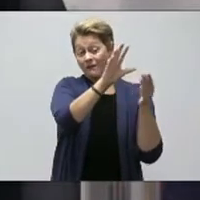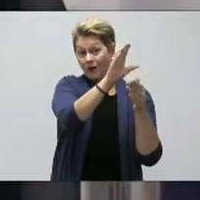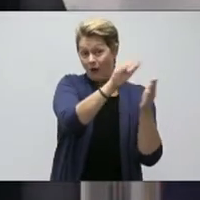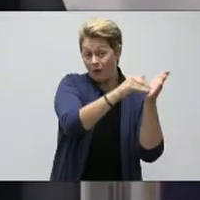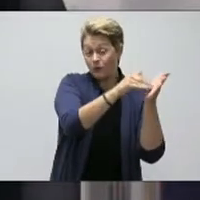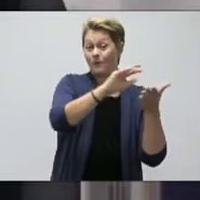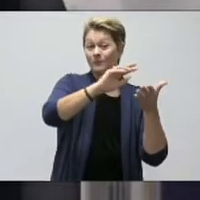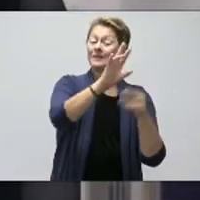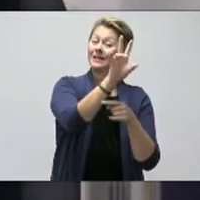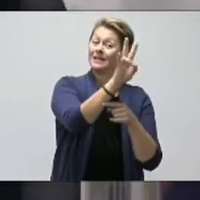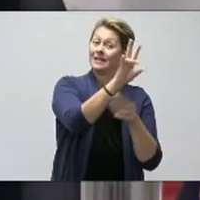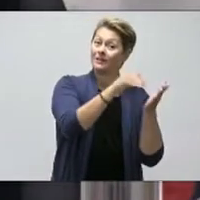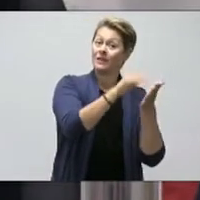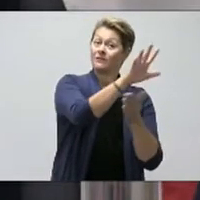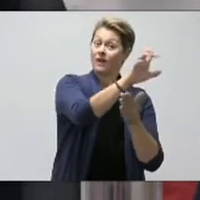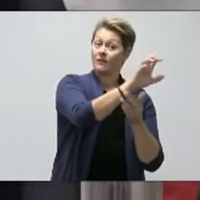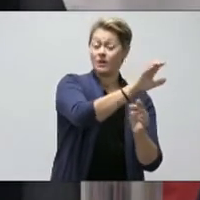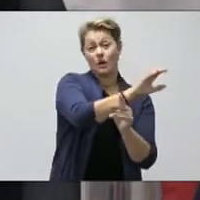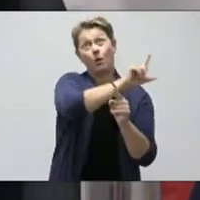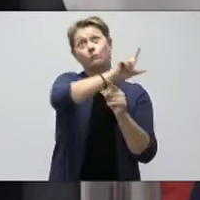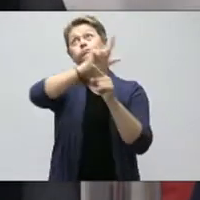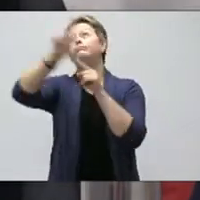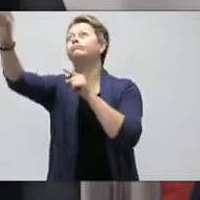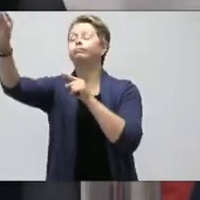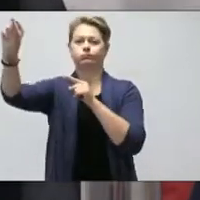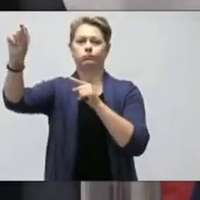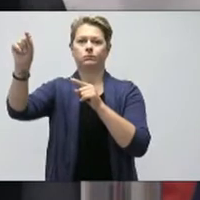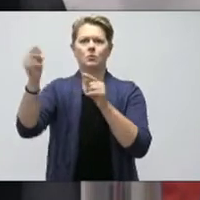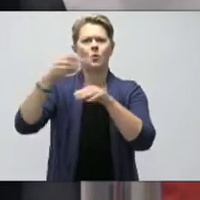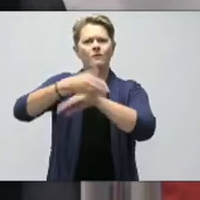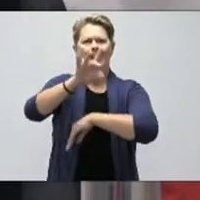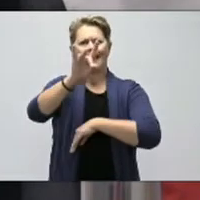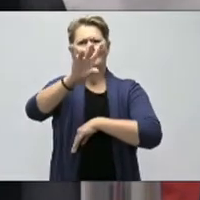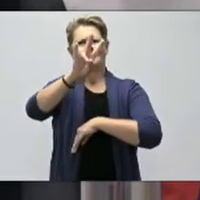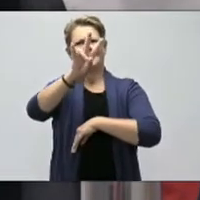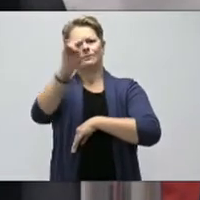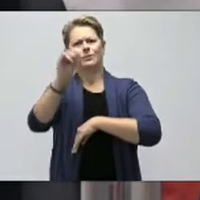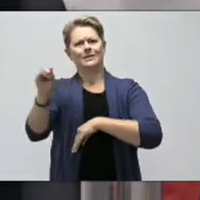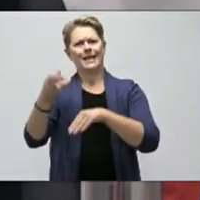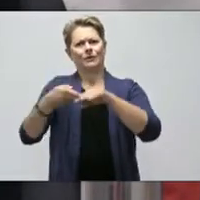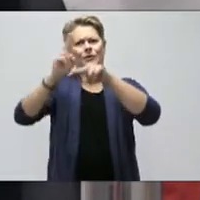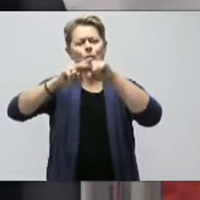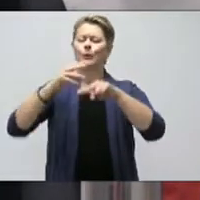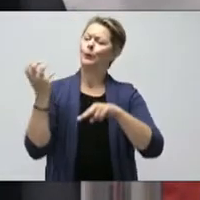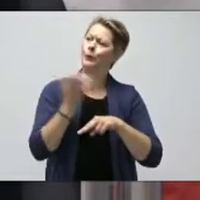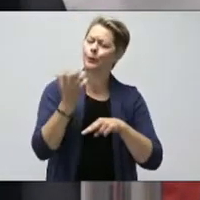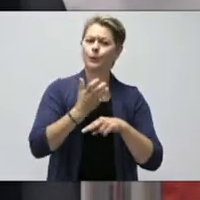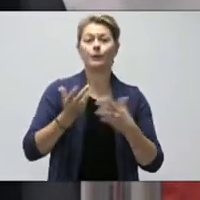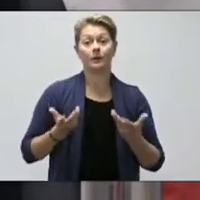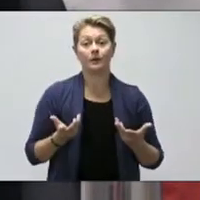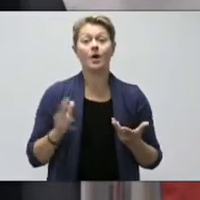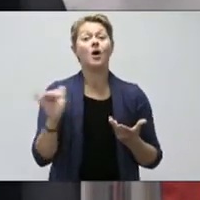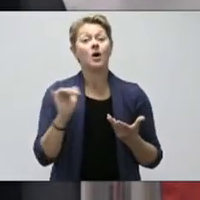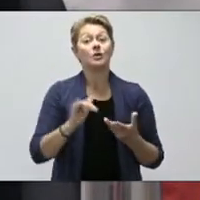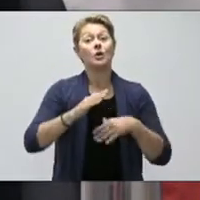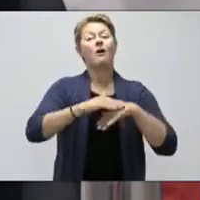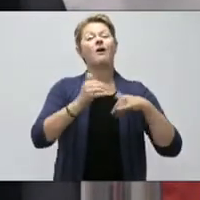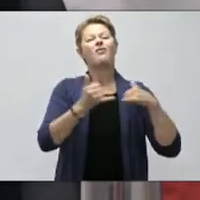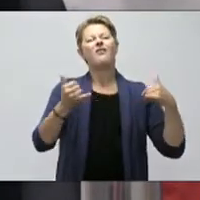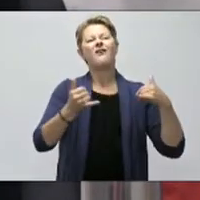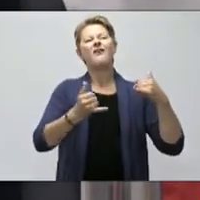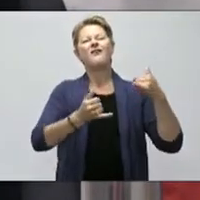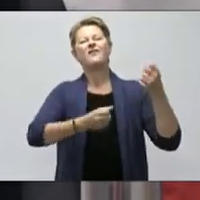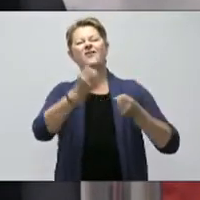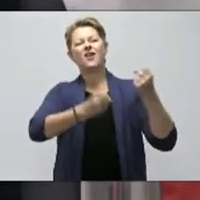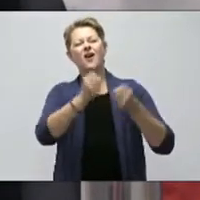It's over a 780% increase. If we look at another service, our online vehicle registration renewals,